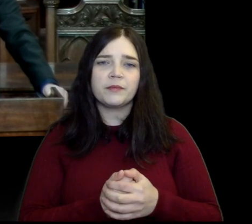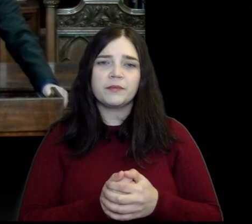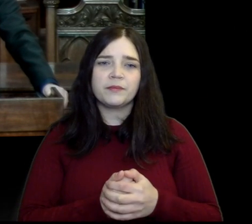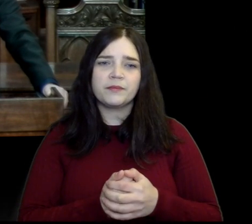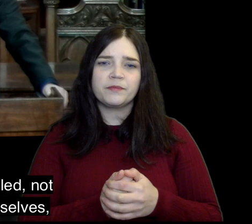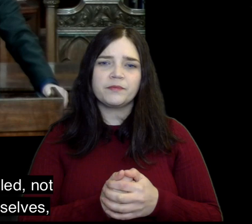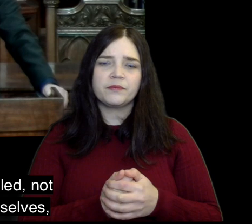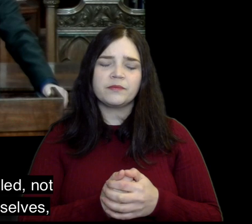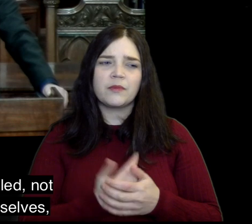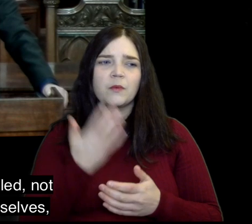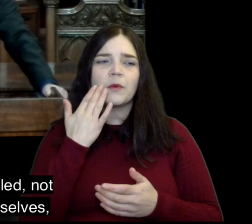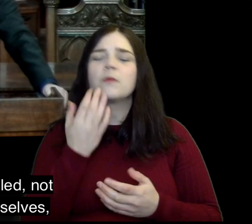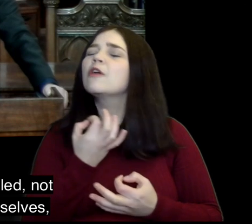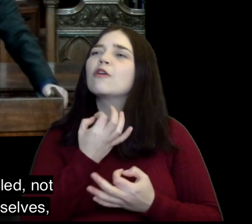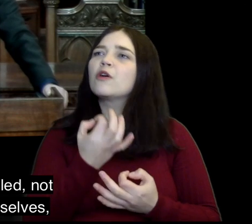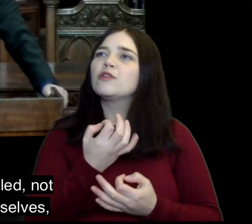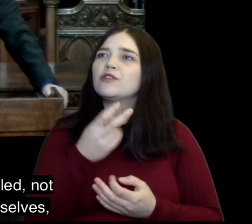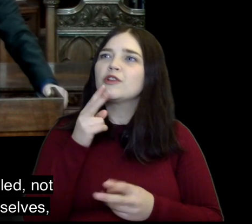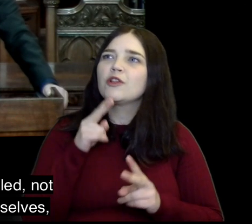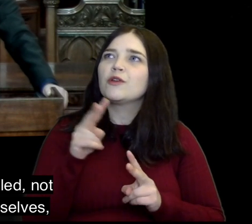as we reach out to each other